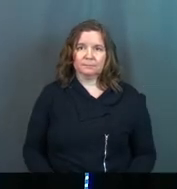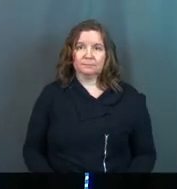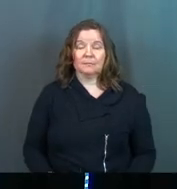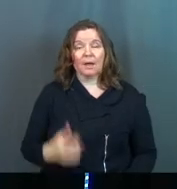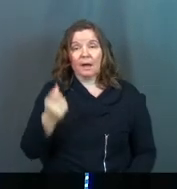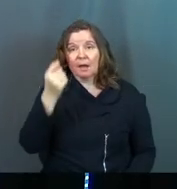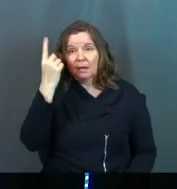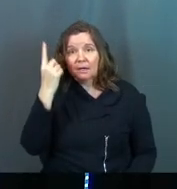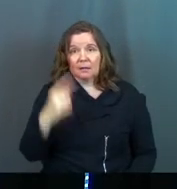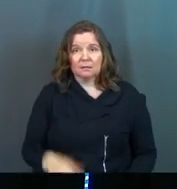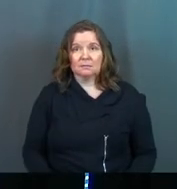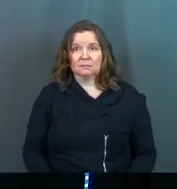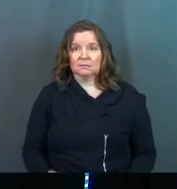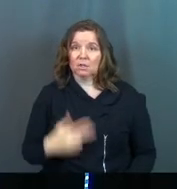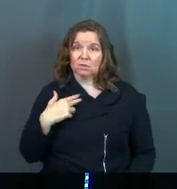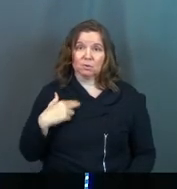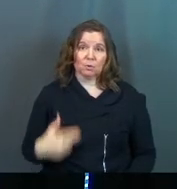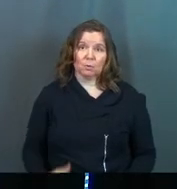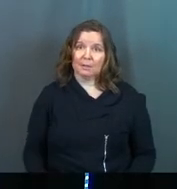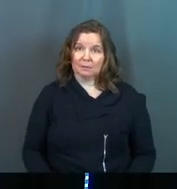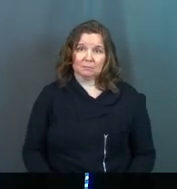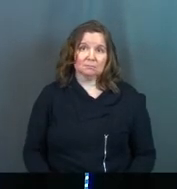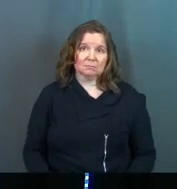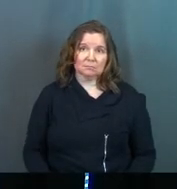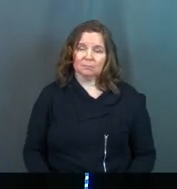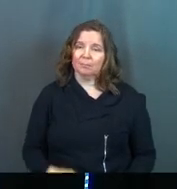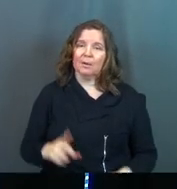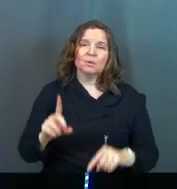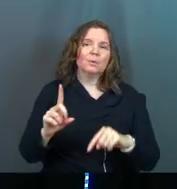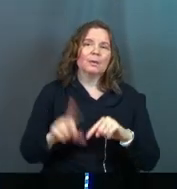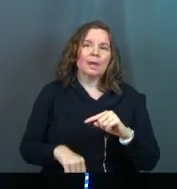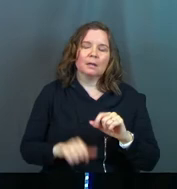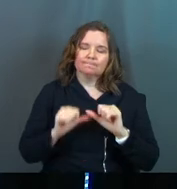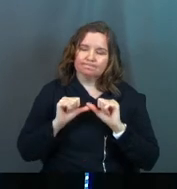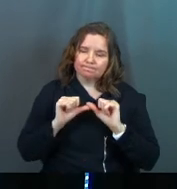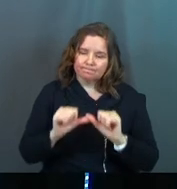I get it, human. But you can't.